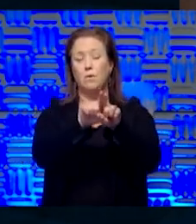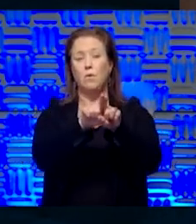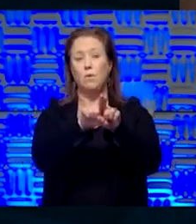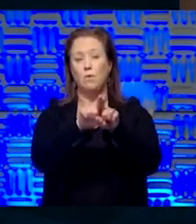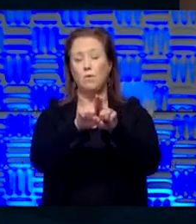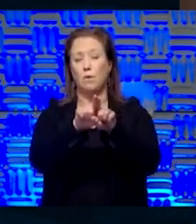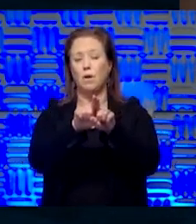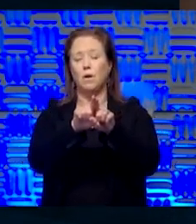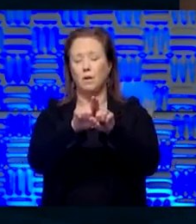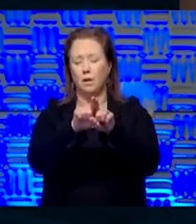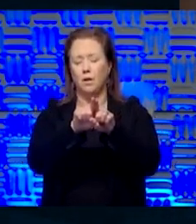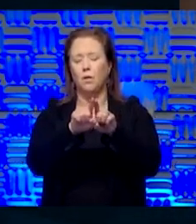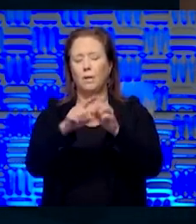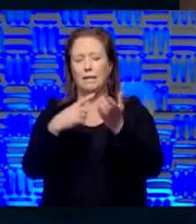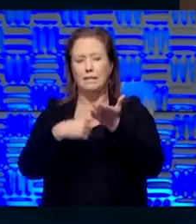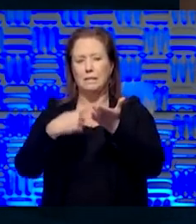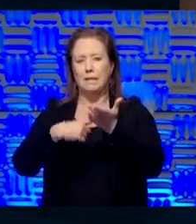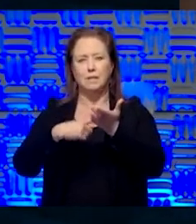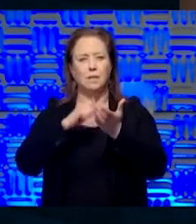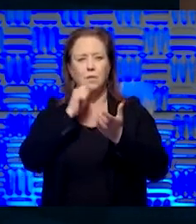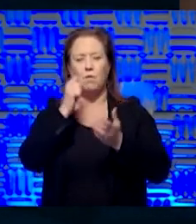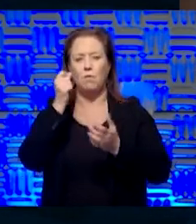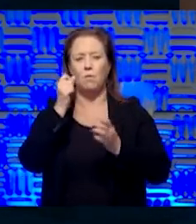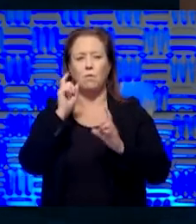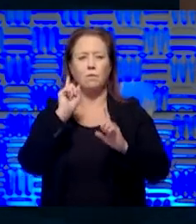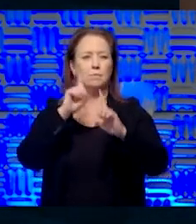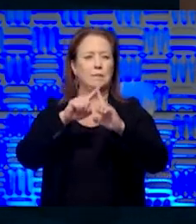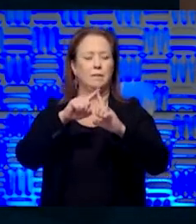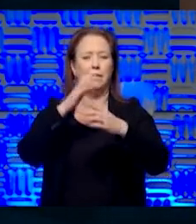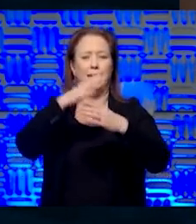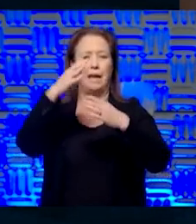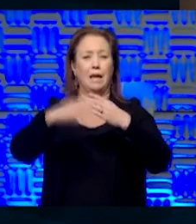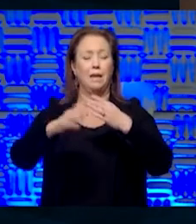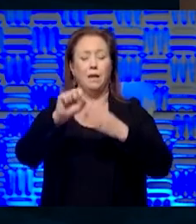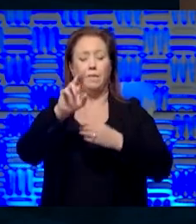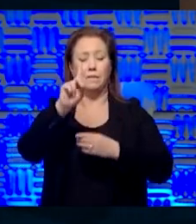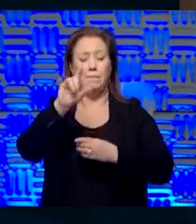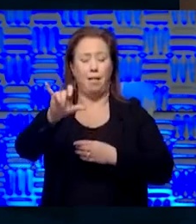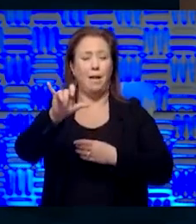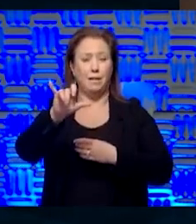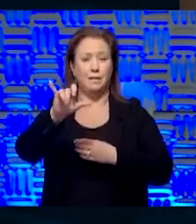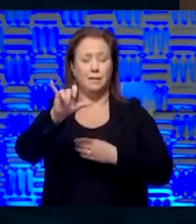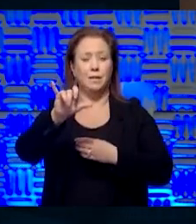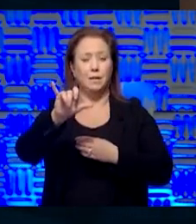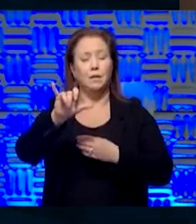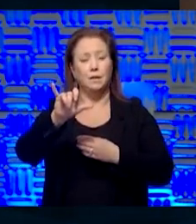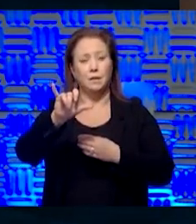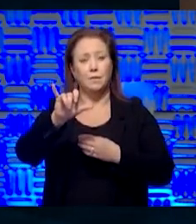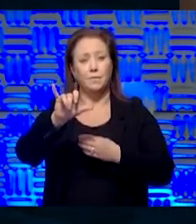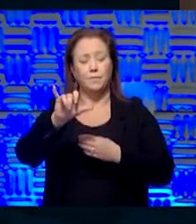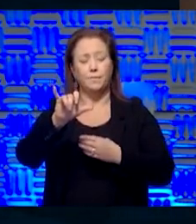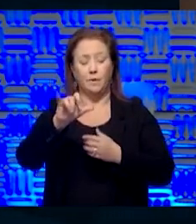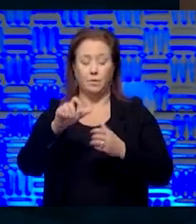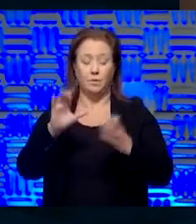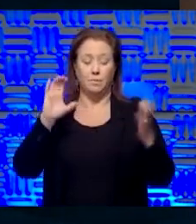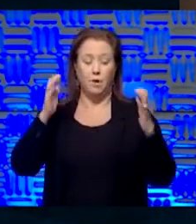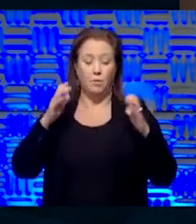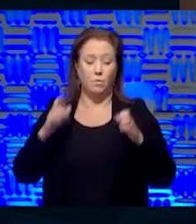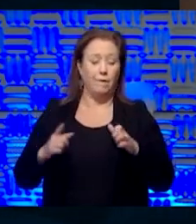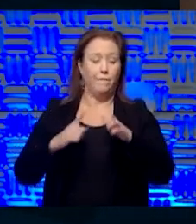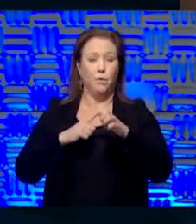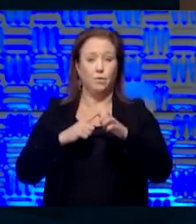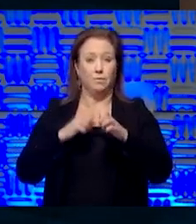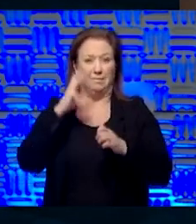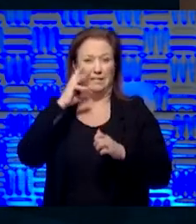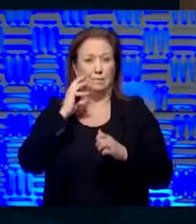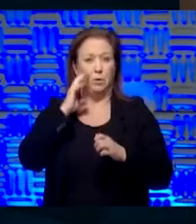a point that we discussed is, don't wait to get our supply chain in a better position than it was entering COVID-19 here in the United